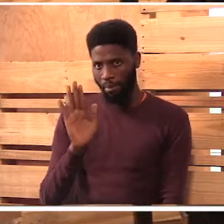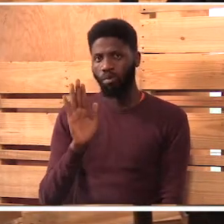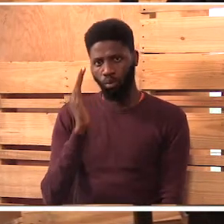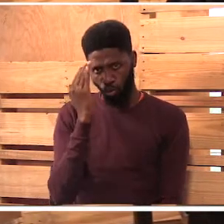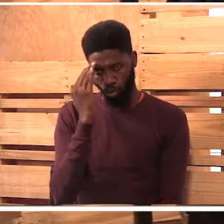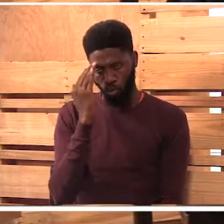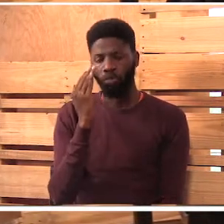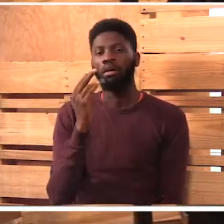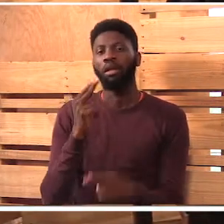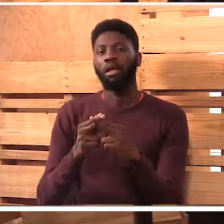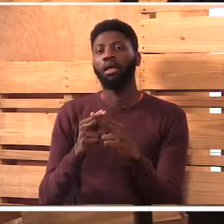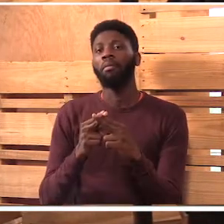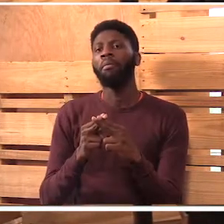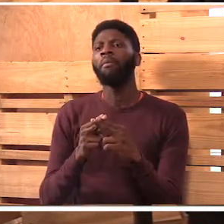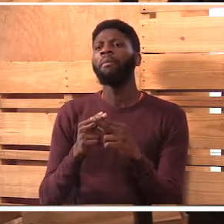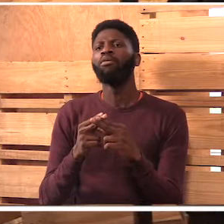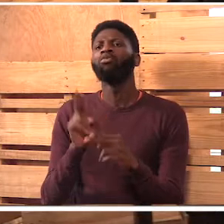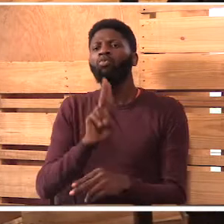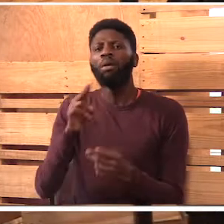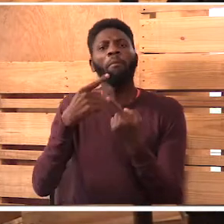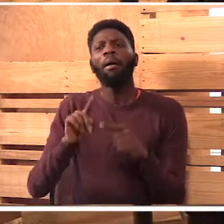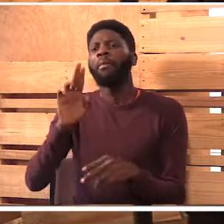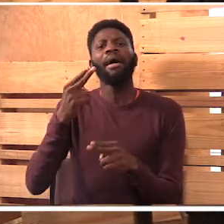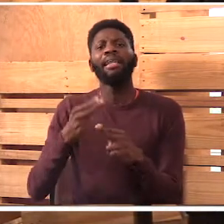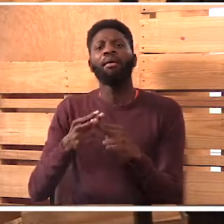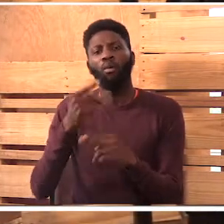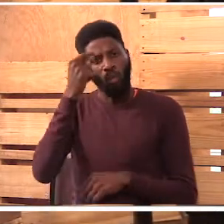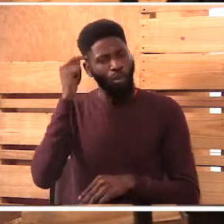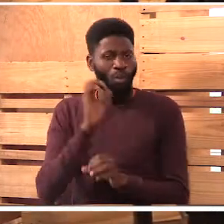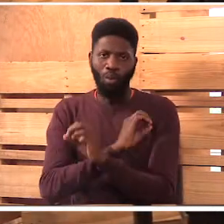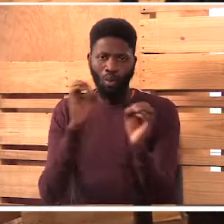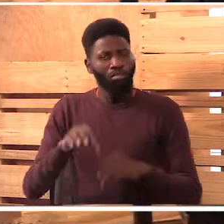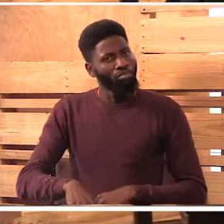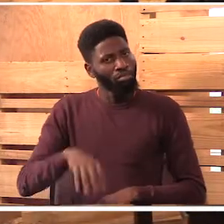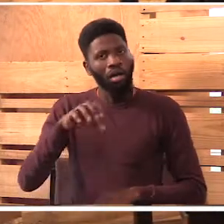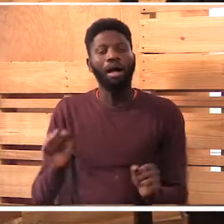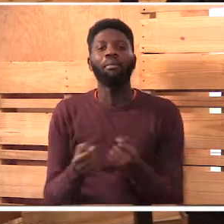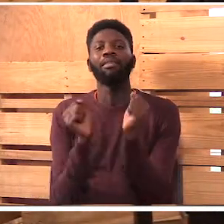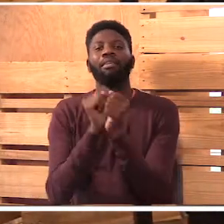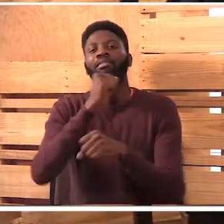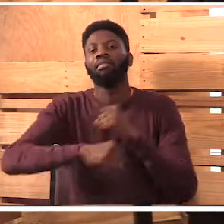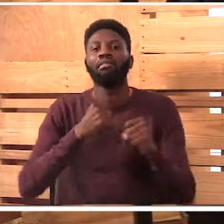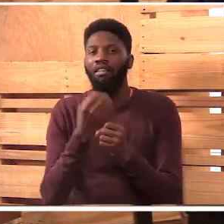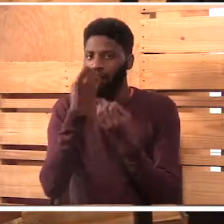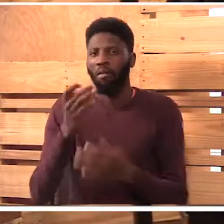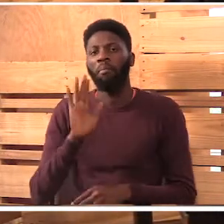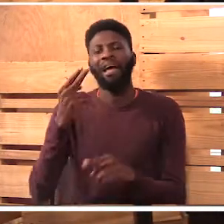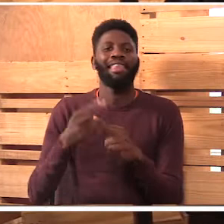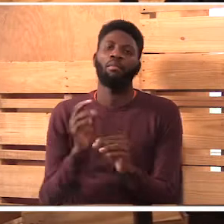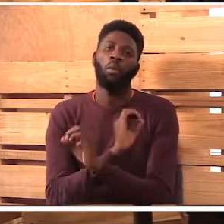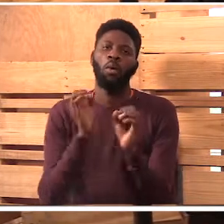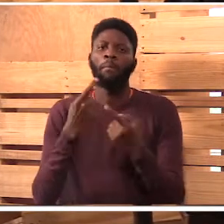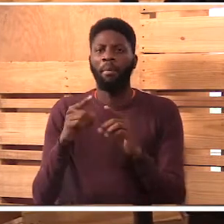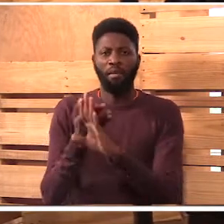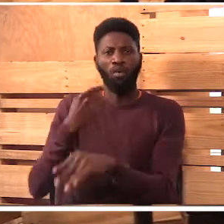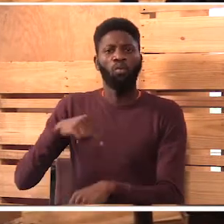would call her wasn't her name until she was, I think 10 years, that's when she told us, that's not my name. But all along we knew